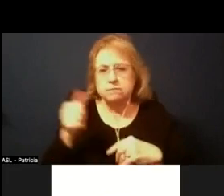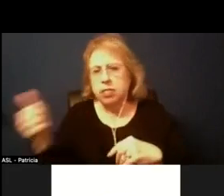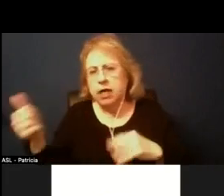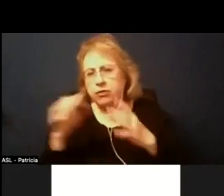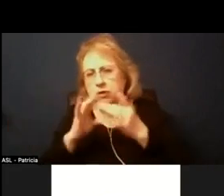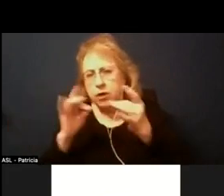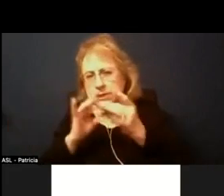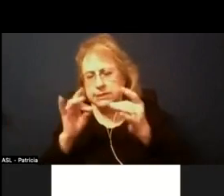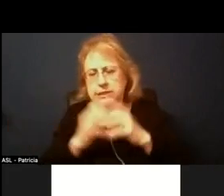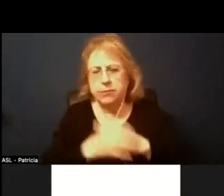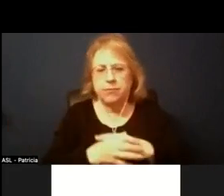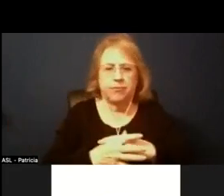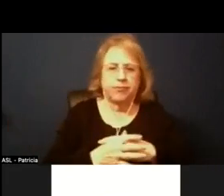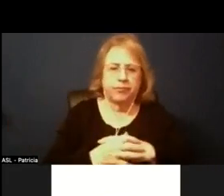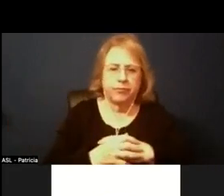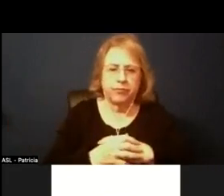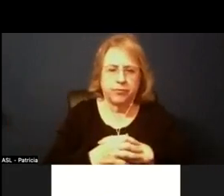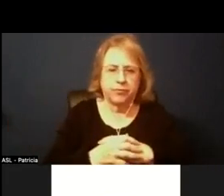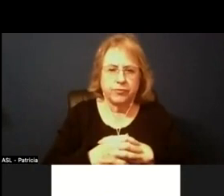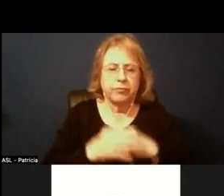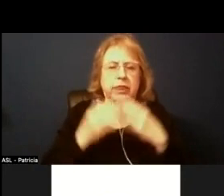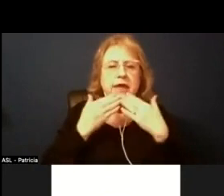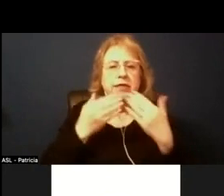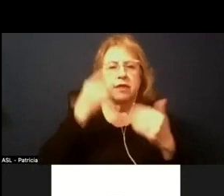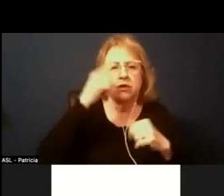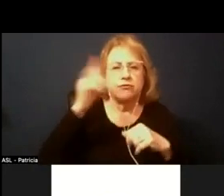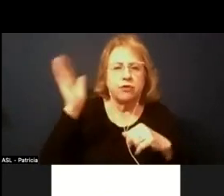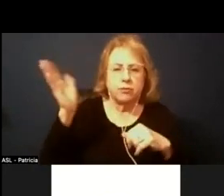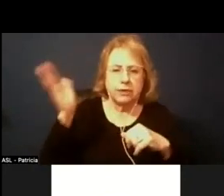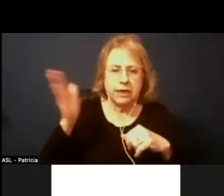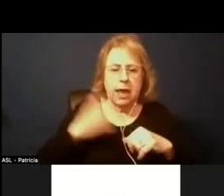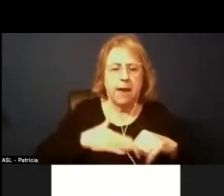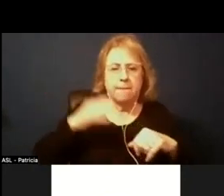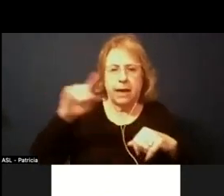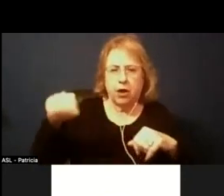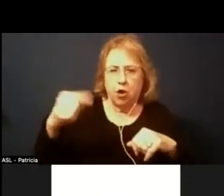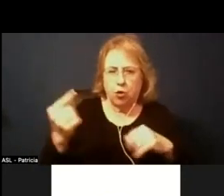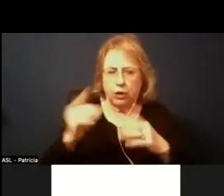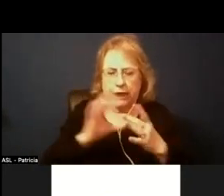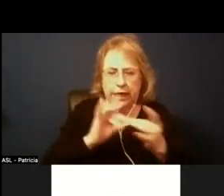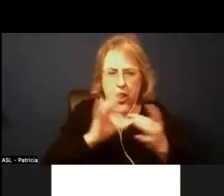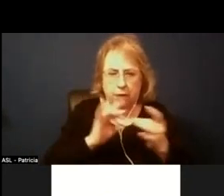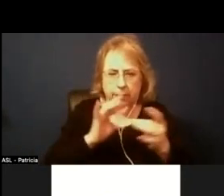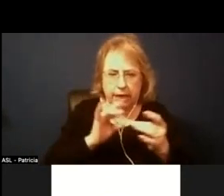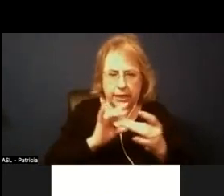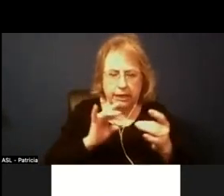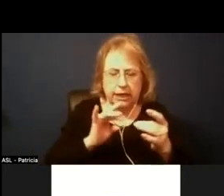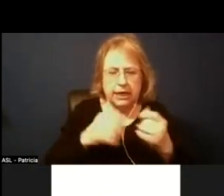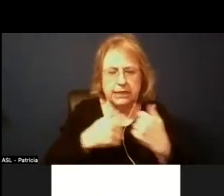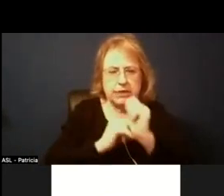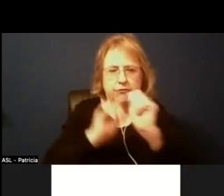thanks for the presentation um my only comment will kind of just be a follow-up to my question and and